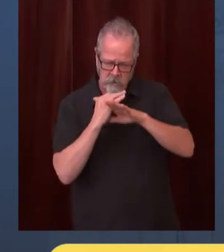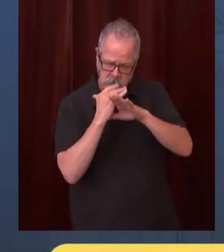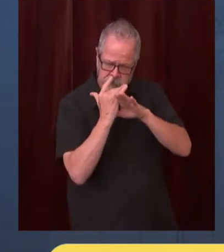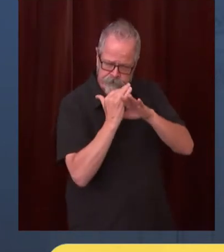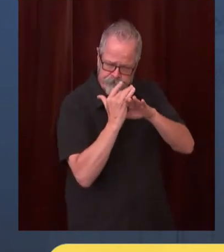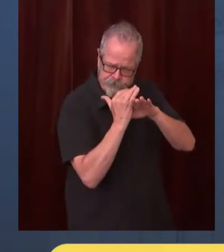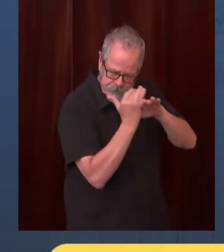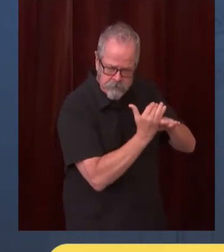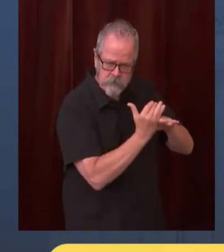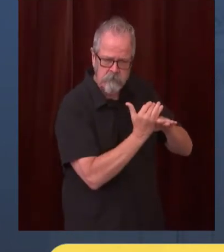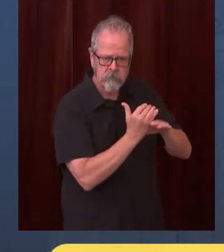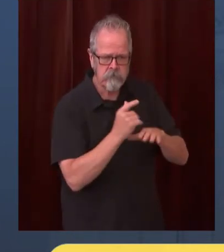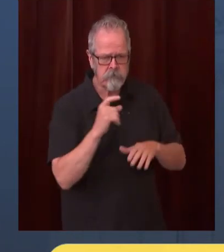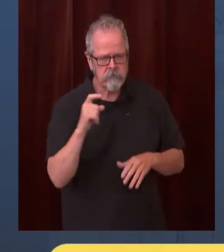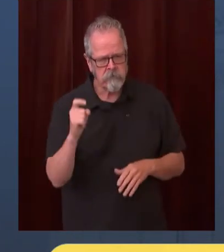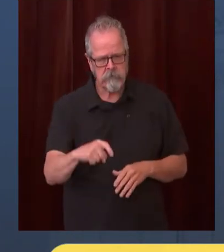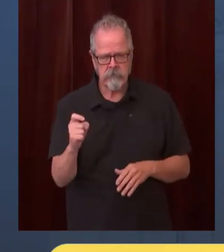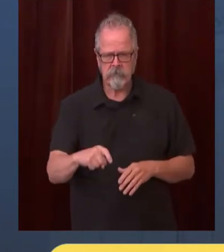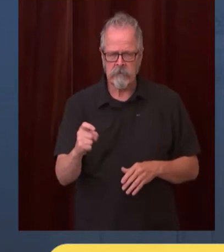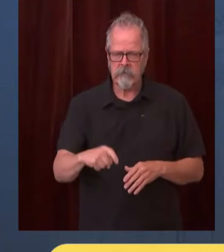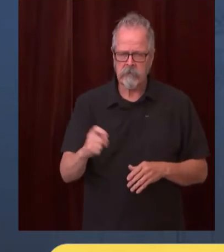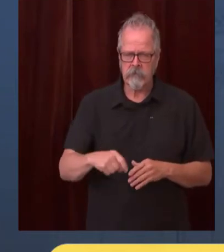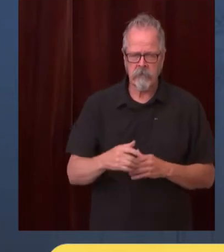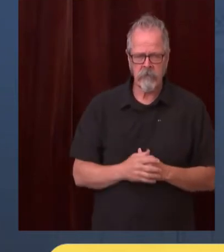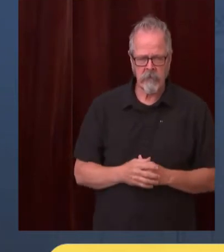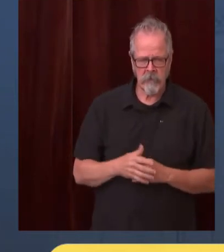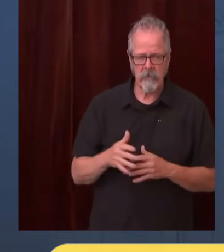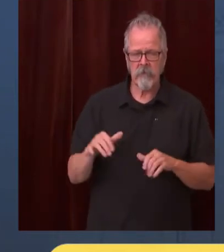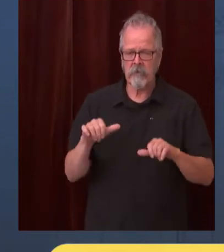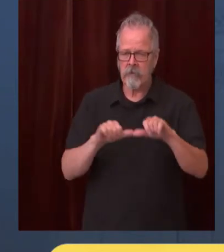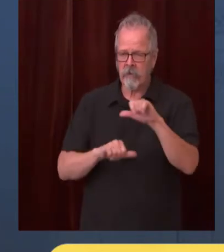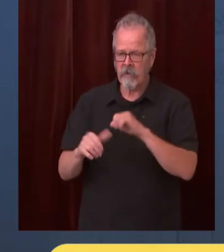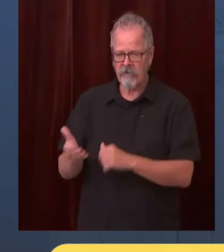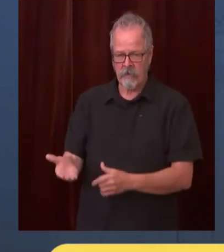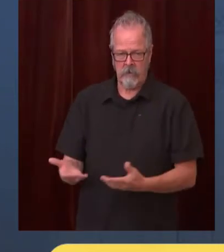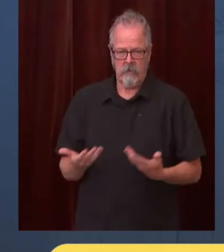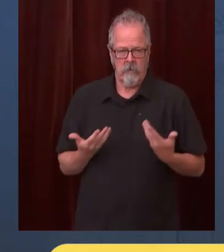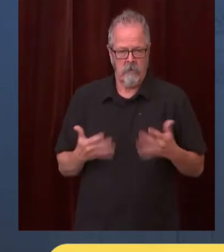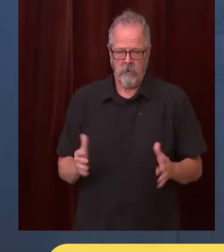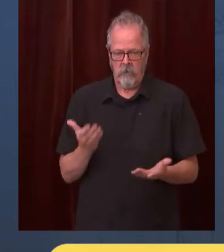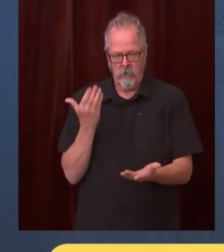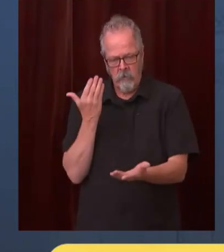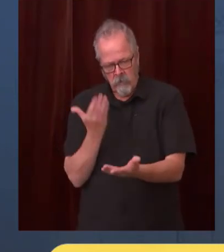has proven that masks can reduce the risk of those transmissions